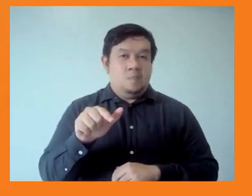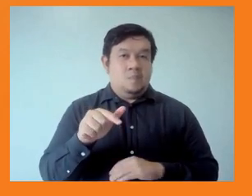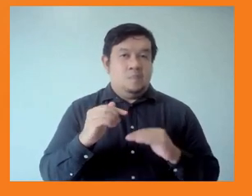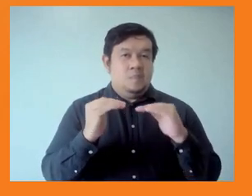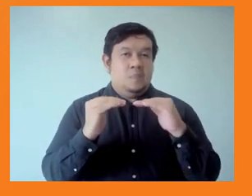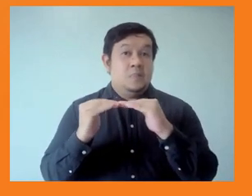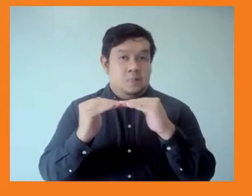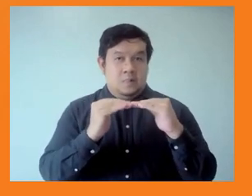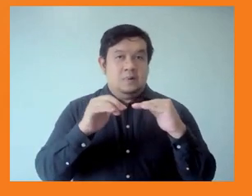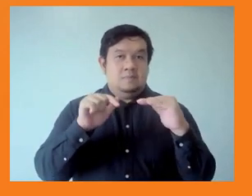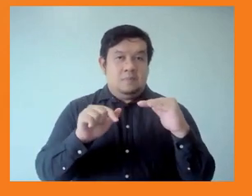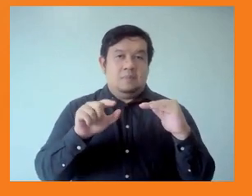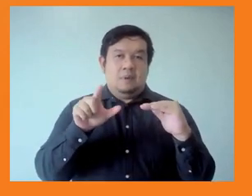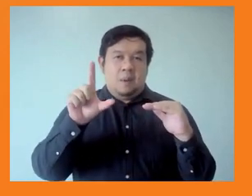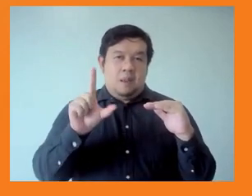Next slide, please.